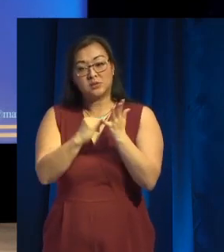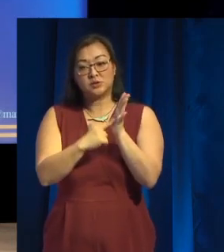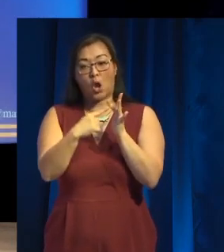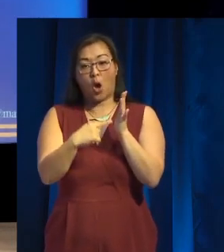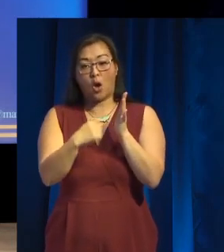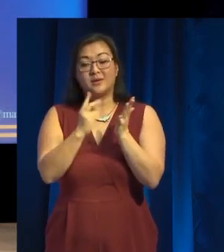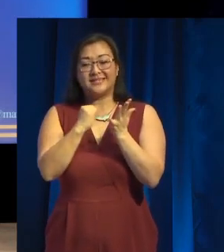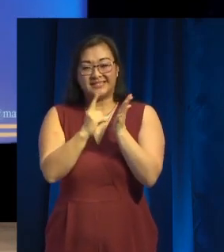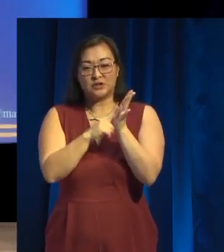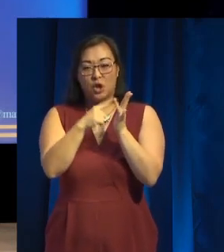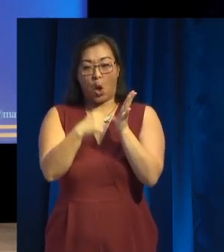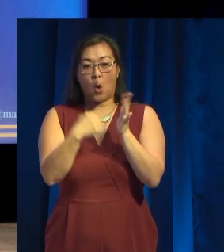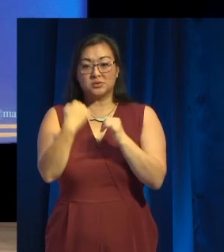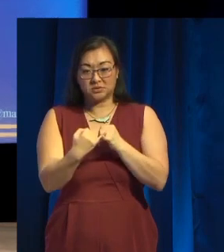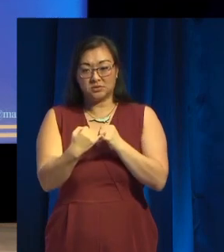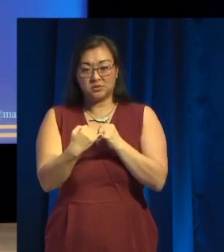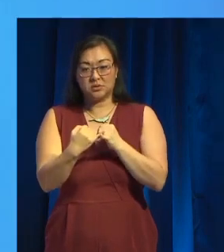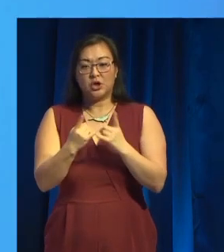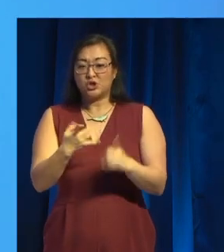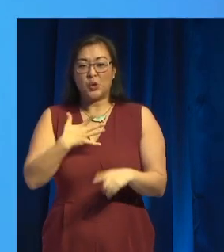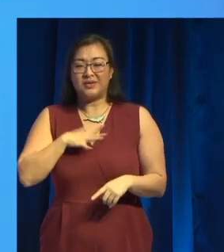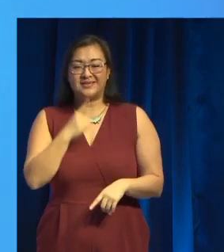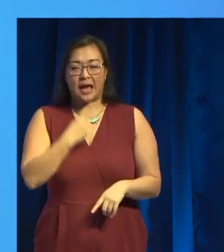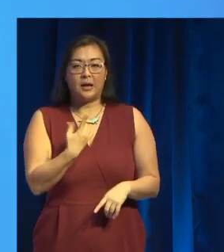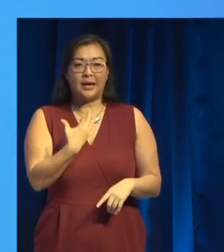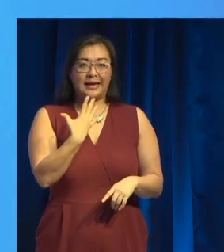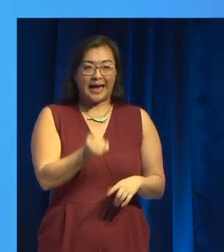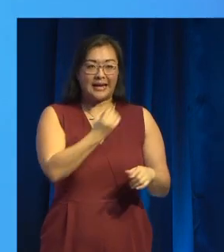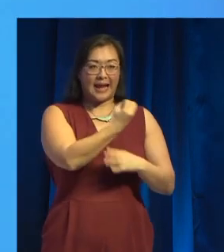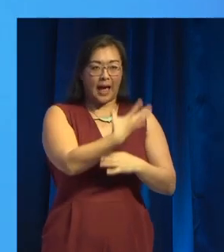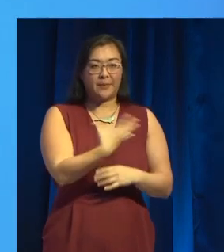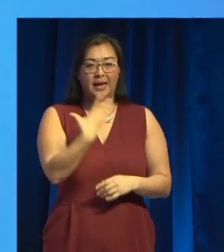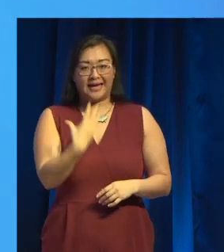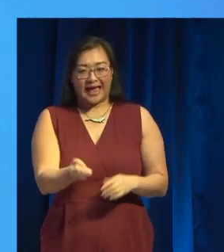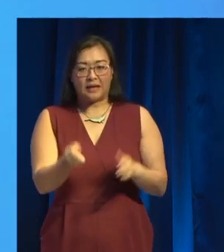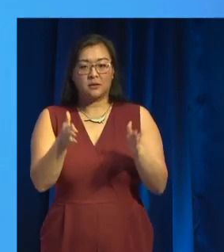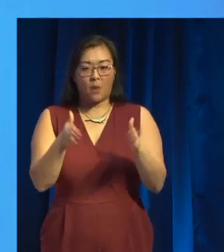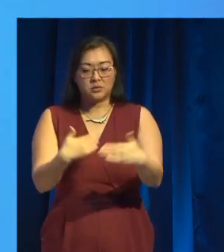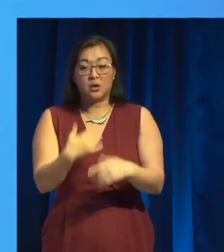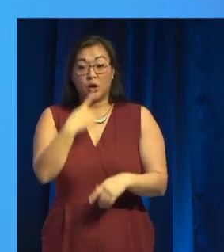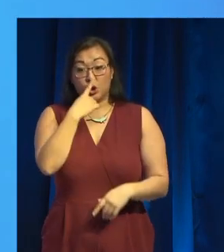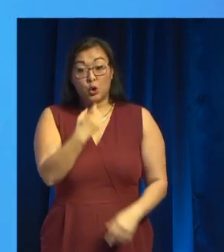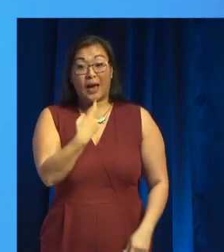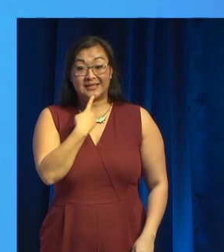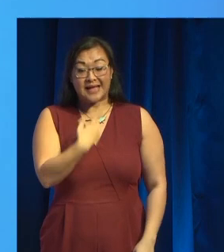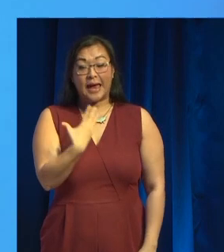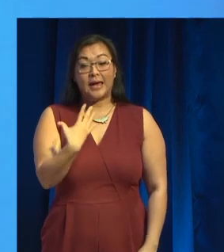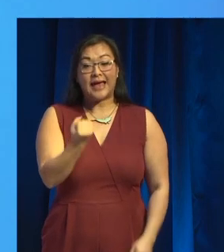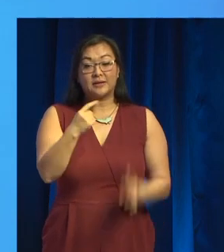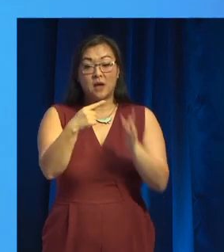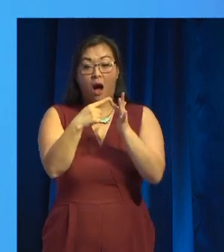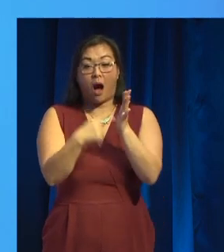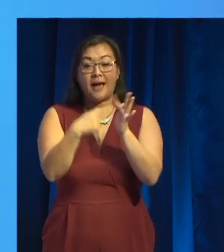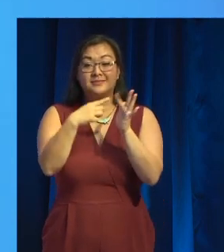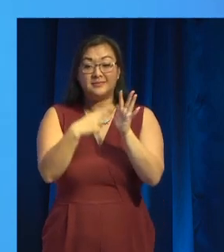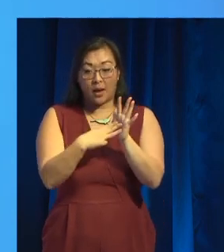get lamp, get box, get axe. You can say, get item and then give a list of items. And Alexa will just go